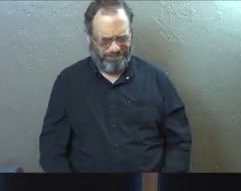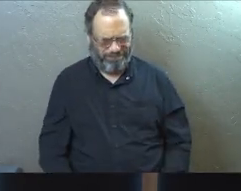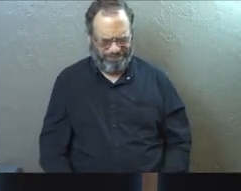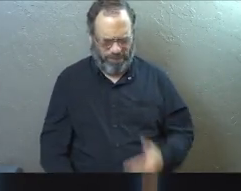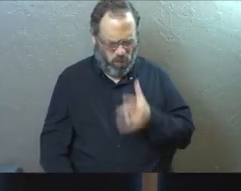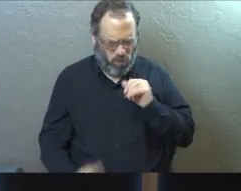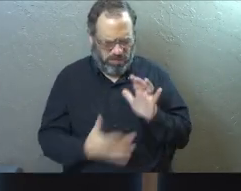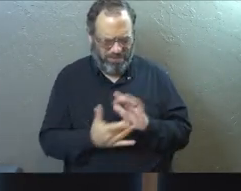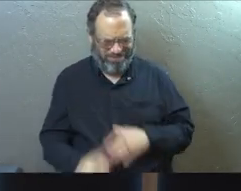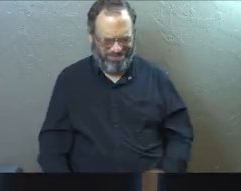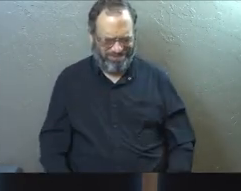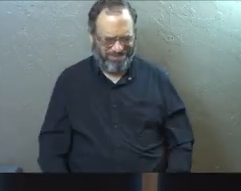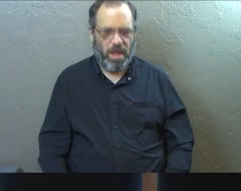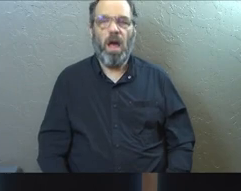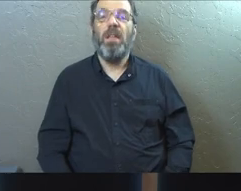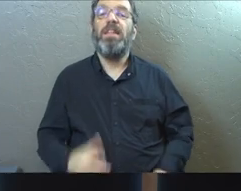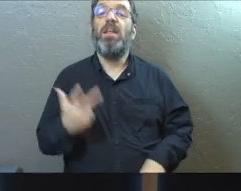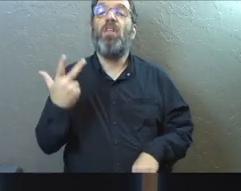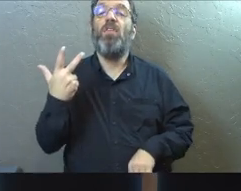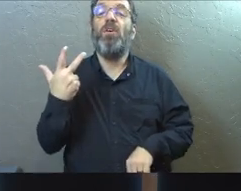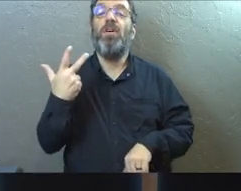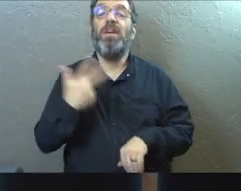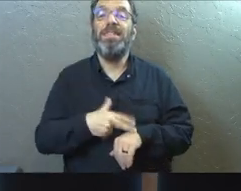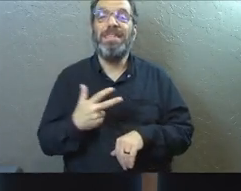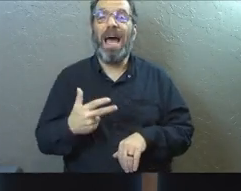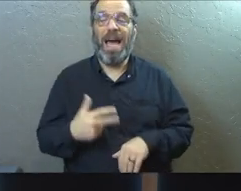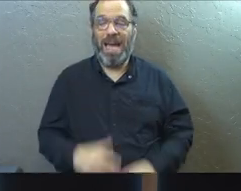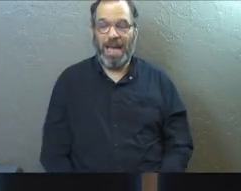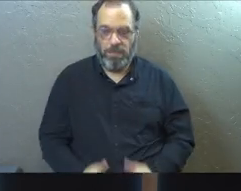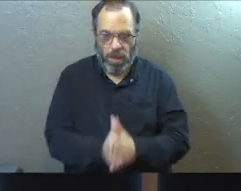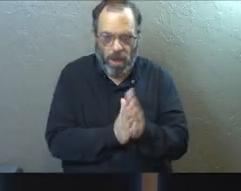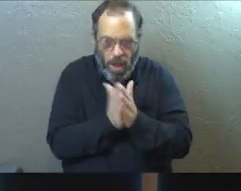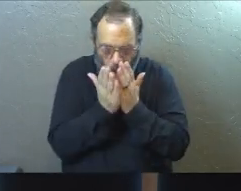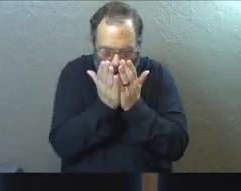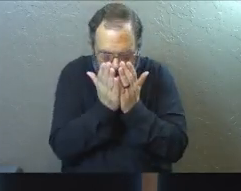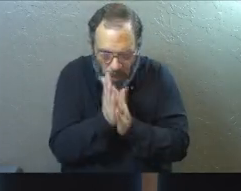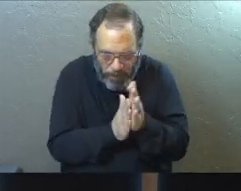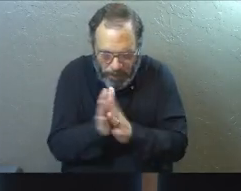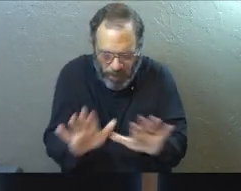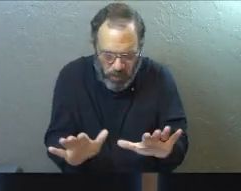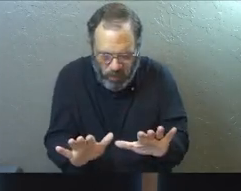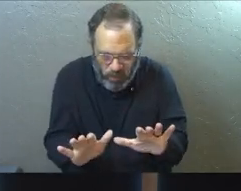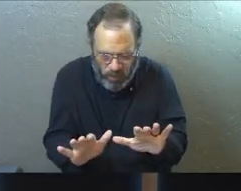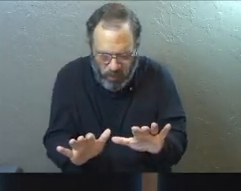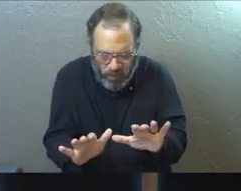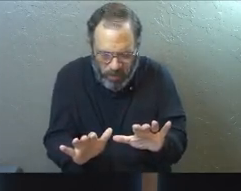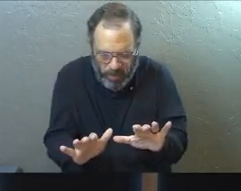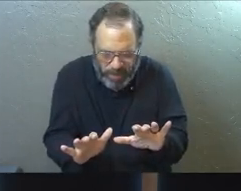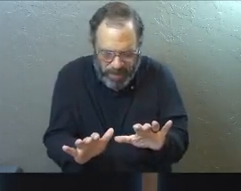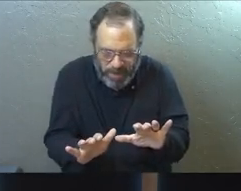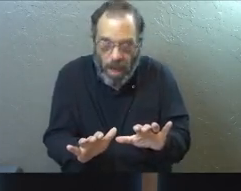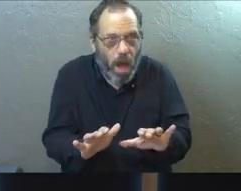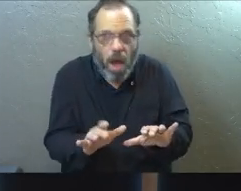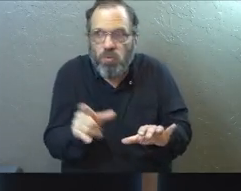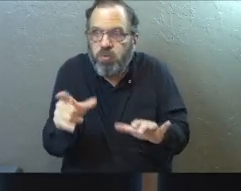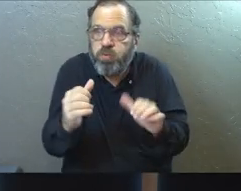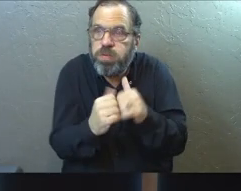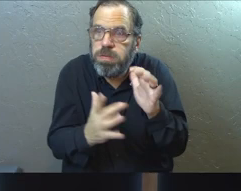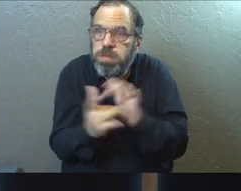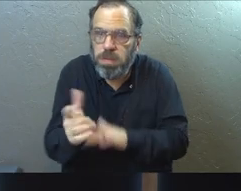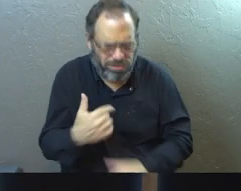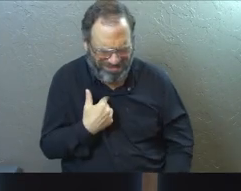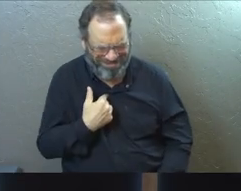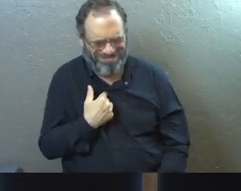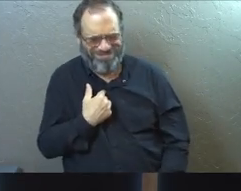He goes, yeah, I don't know who that is. And then a third time, no, I don't know who Jesus is, denies Jesus, the rooster crows. And this is where we get this verse,